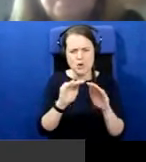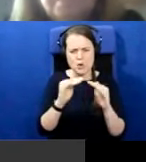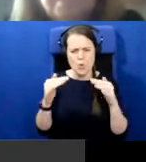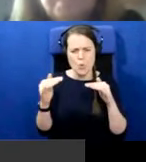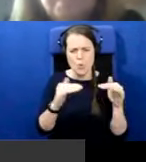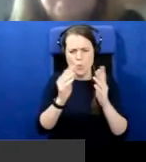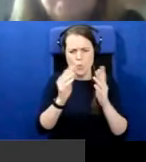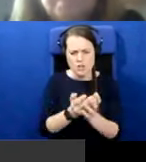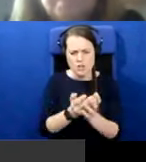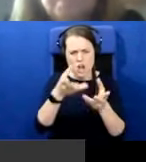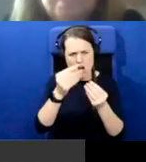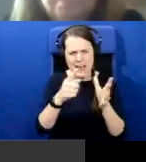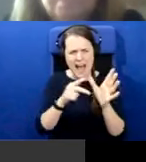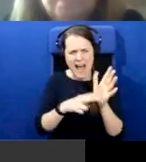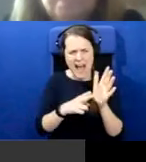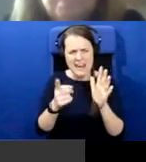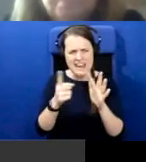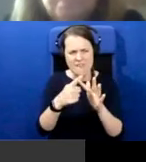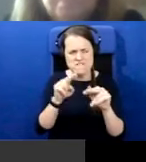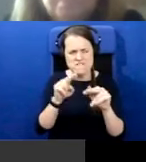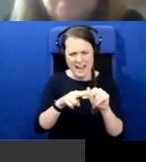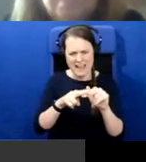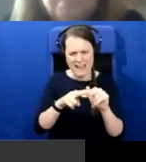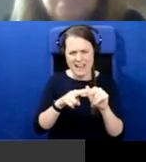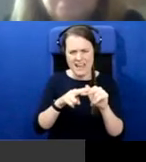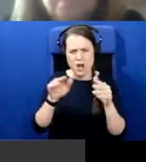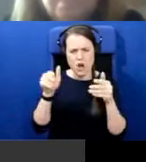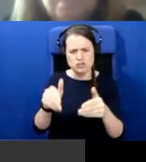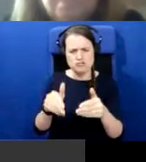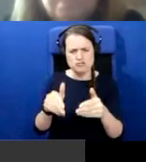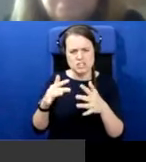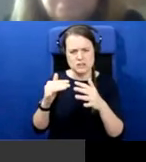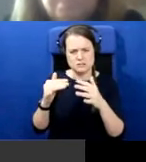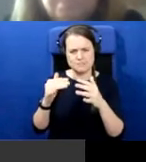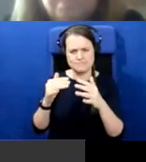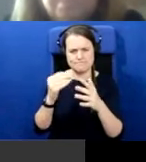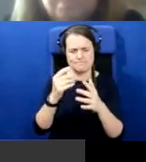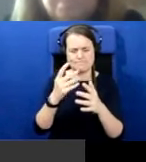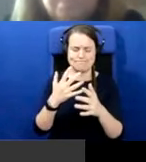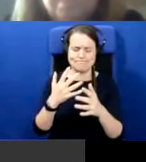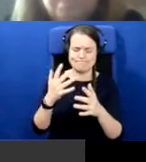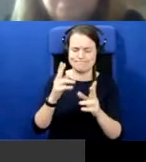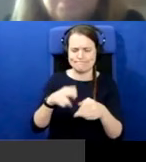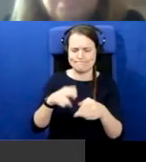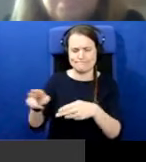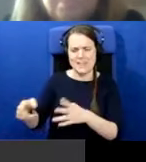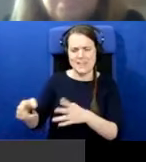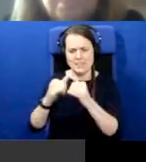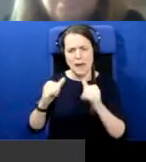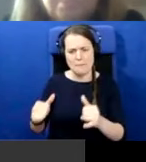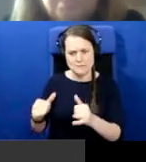camps. And then the 10-year-olds are doing the Vikings, and then the year after that, they do the